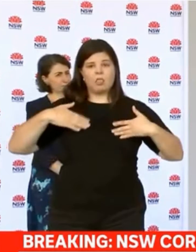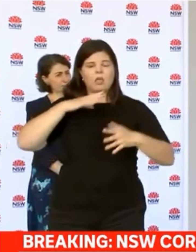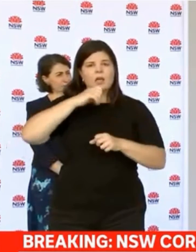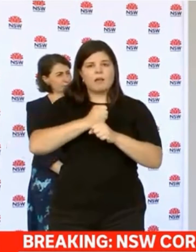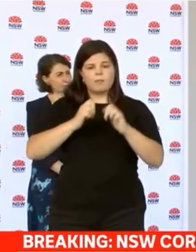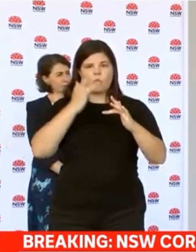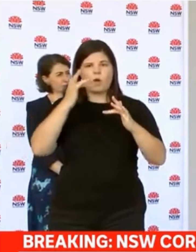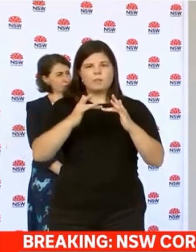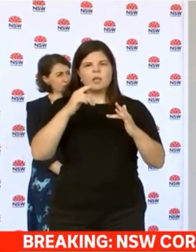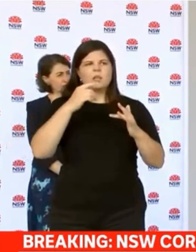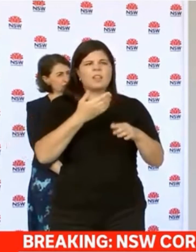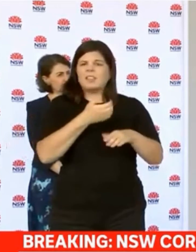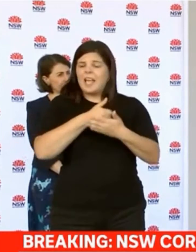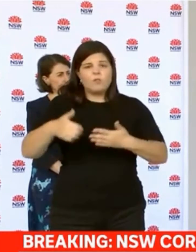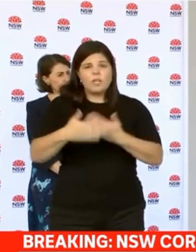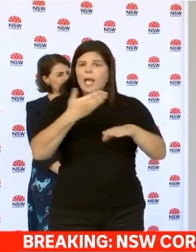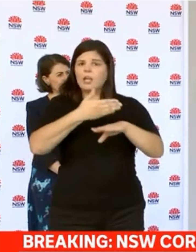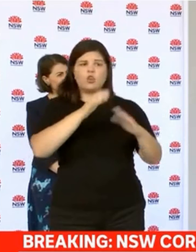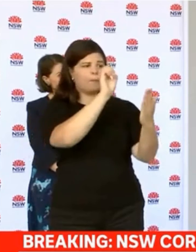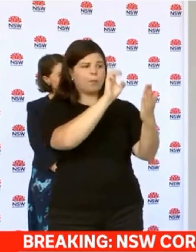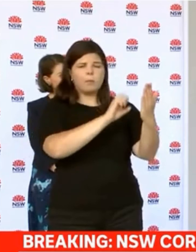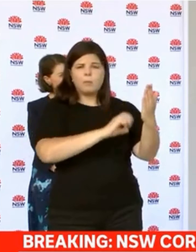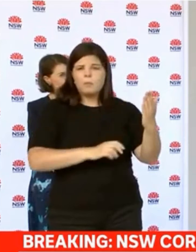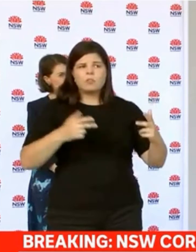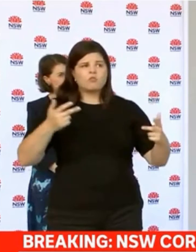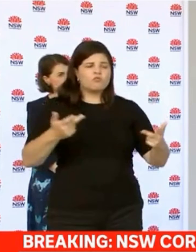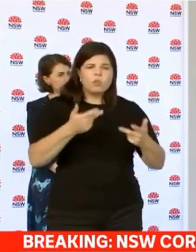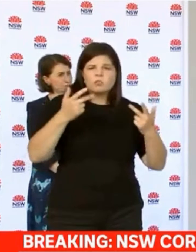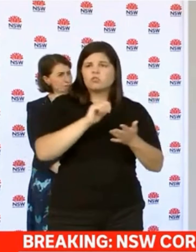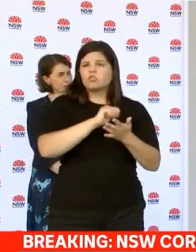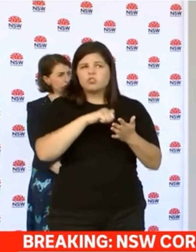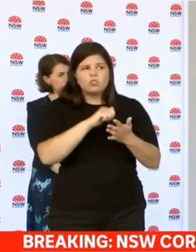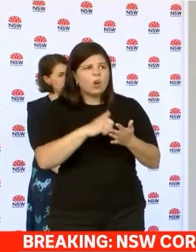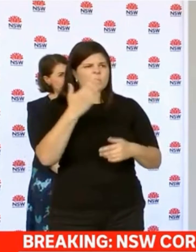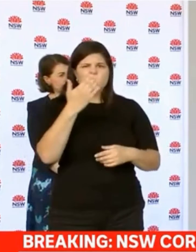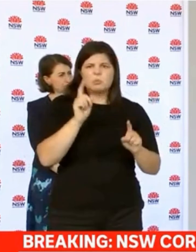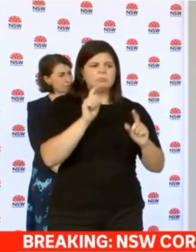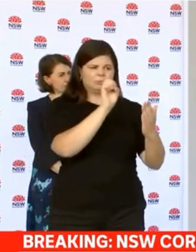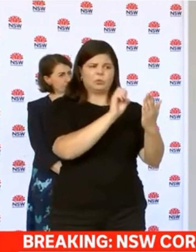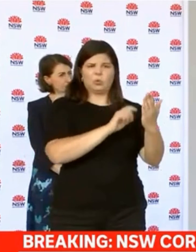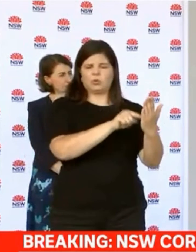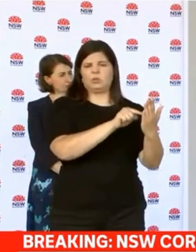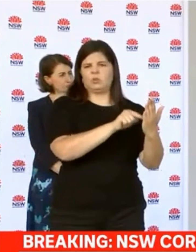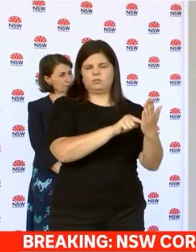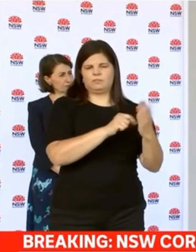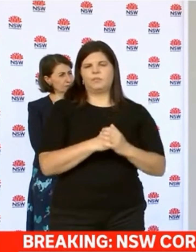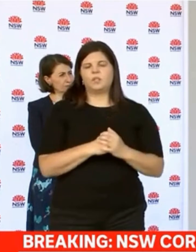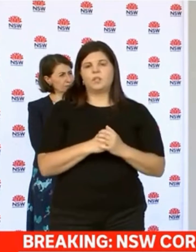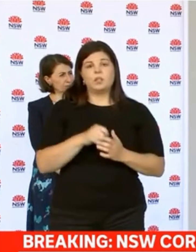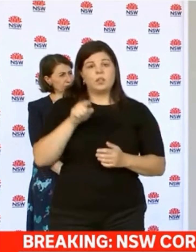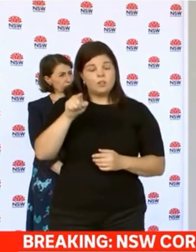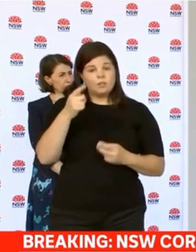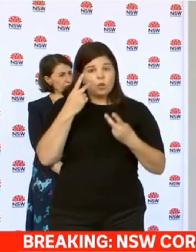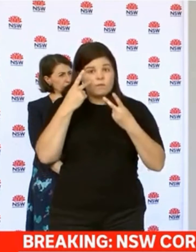check on the number of venues and if you've been in to any of them because they did get updated on a regular basis. Anyone who